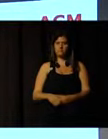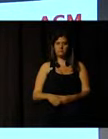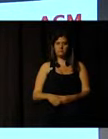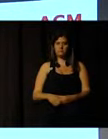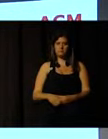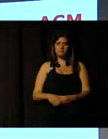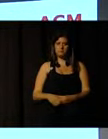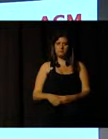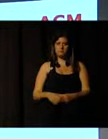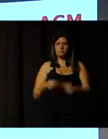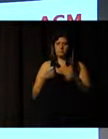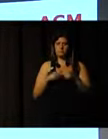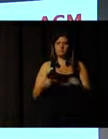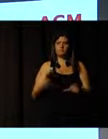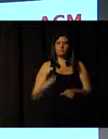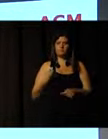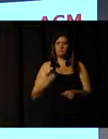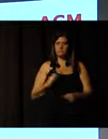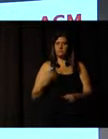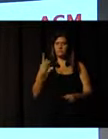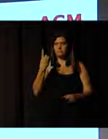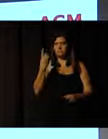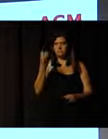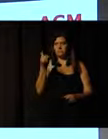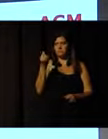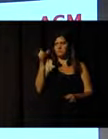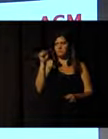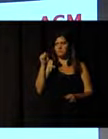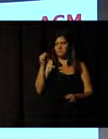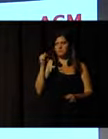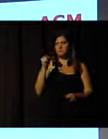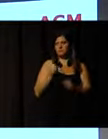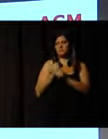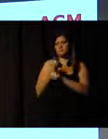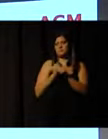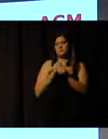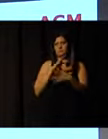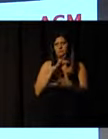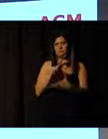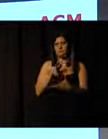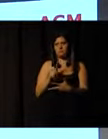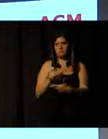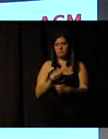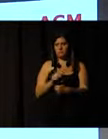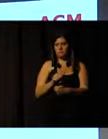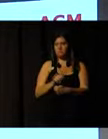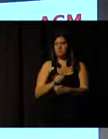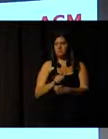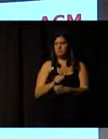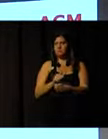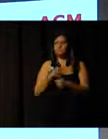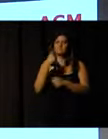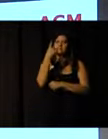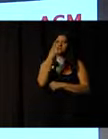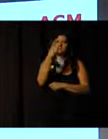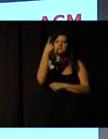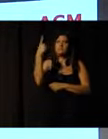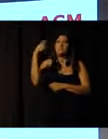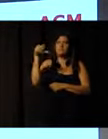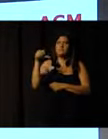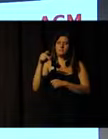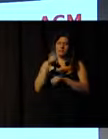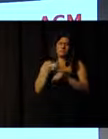volunteers. We are present for 168 years in the world in